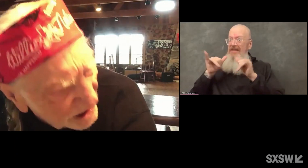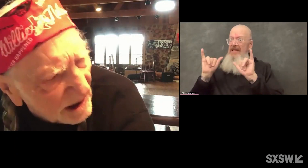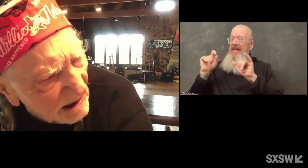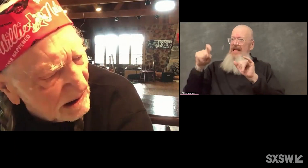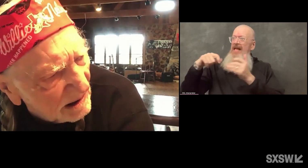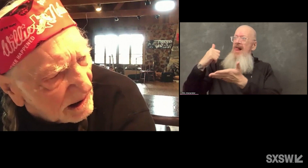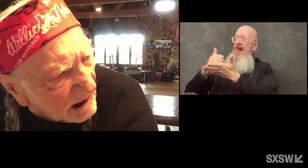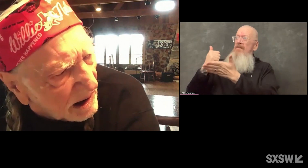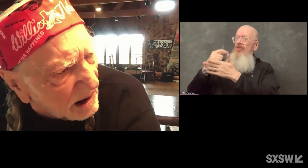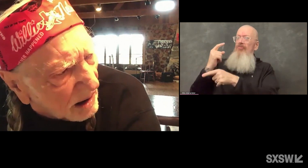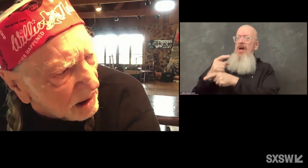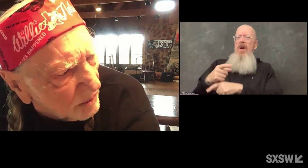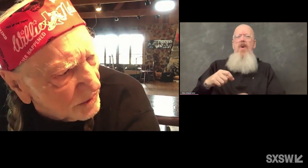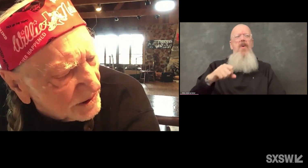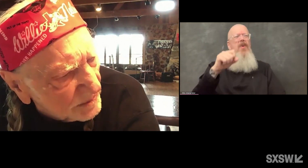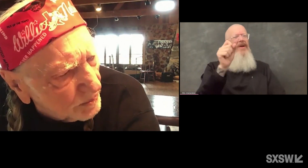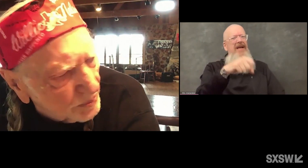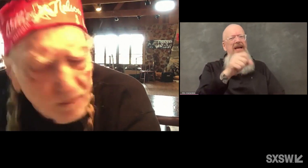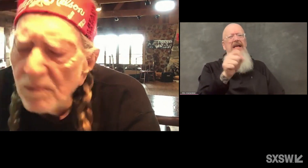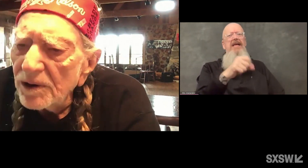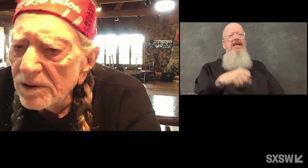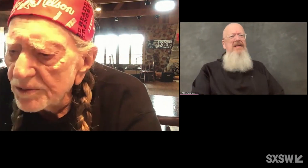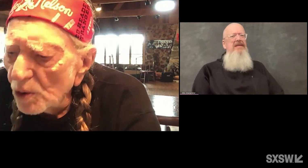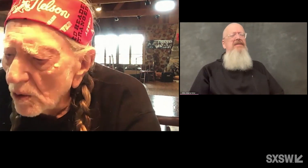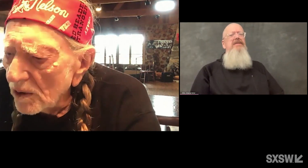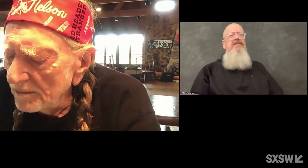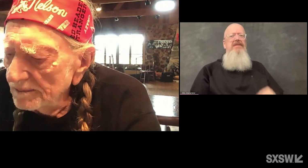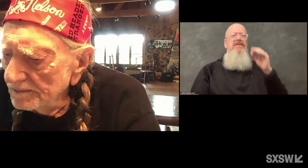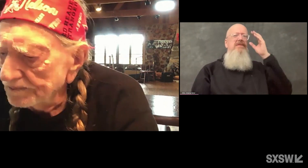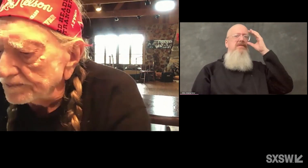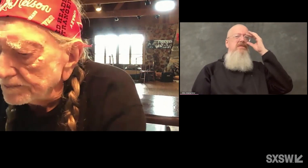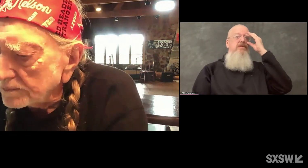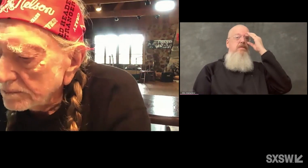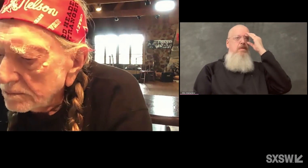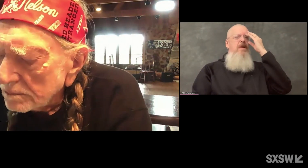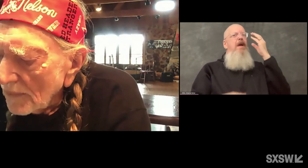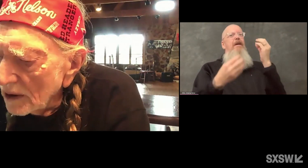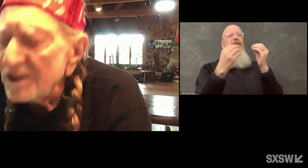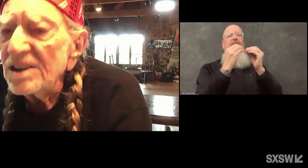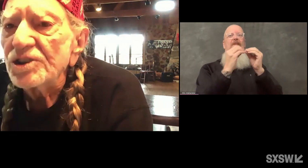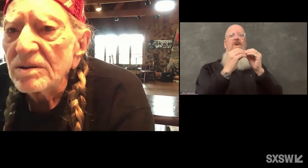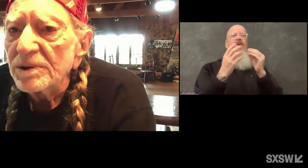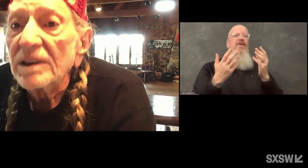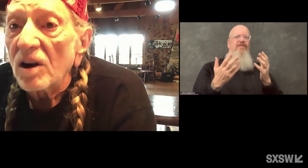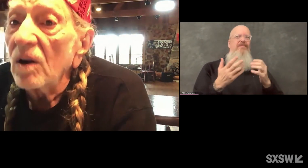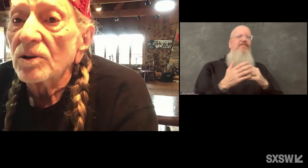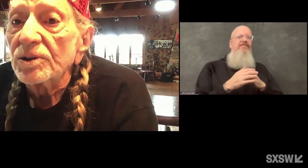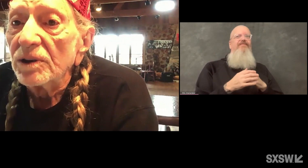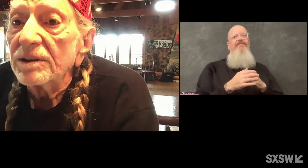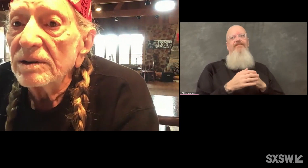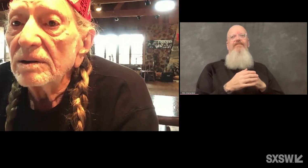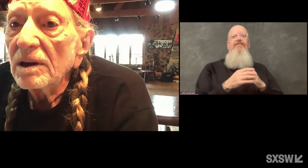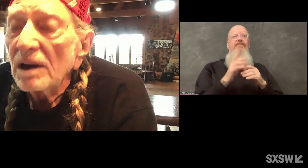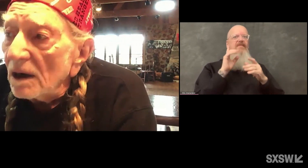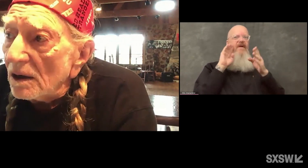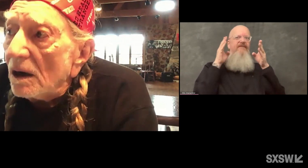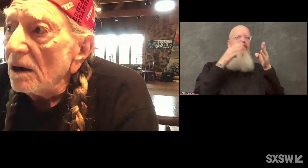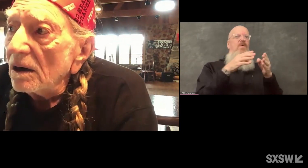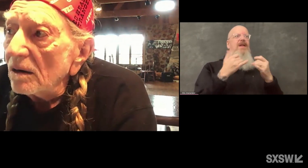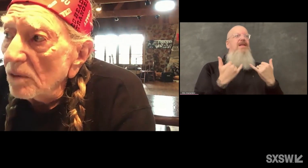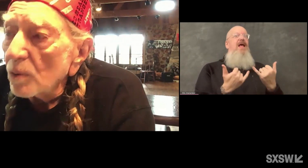Well, yeah, the, there is more attention, be uncalled to it.